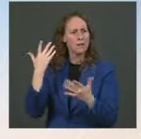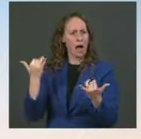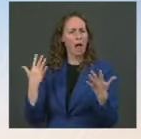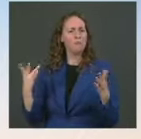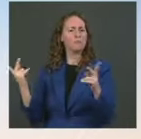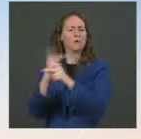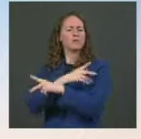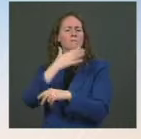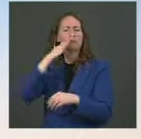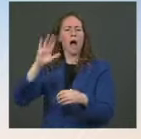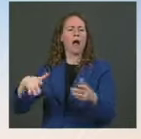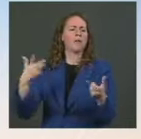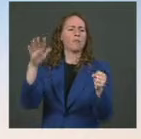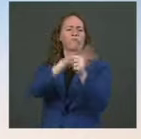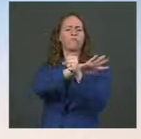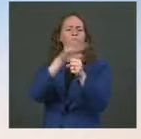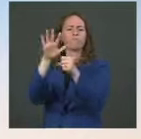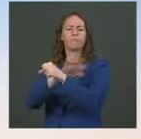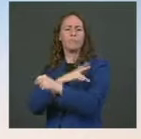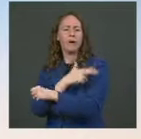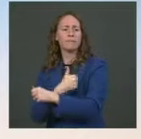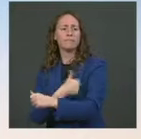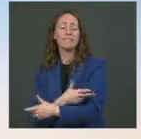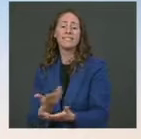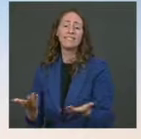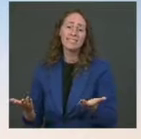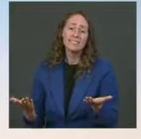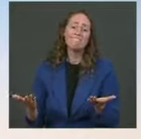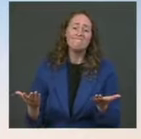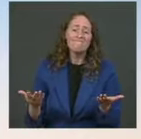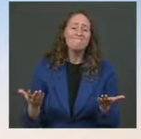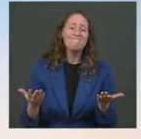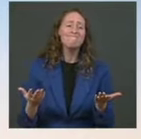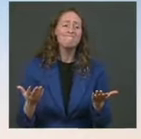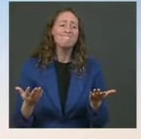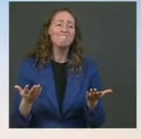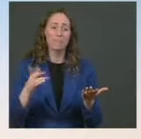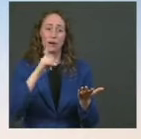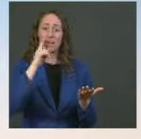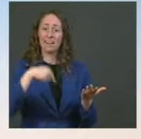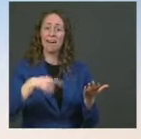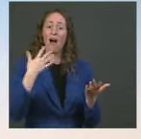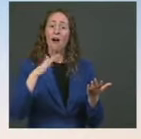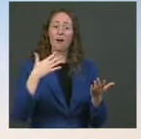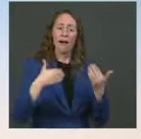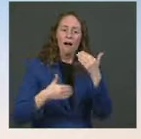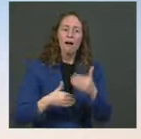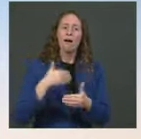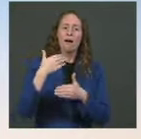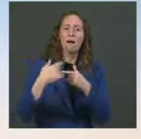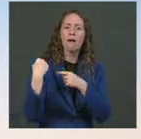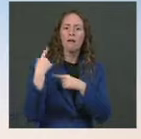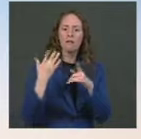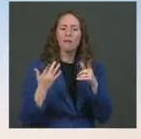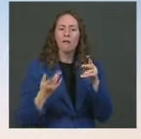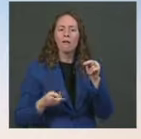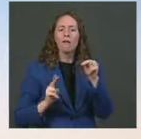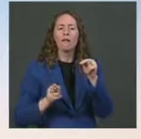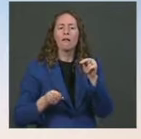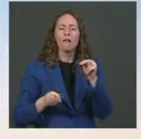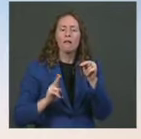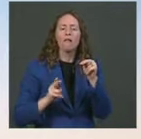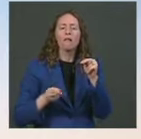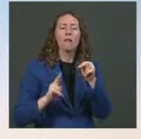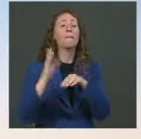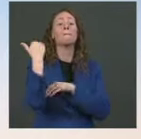been a concern for a while. This has actually been building on the steps that we have been taking. So we mandated or testing